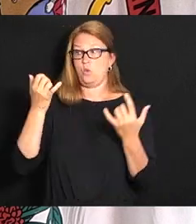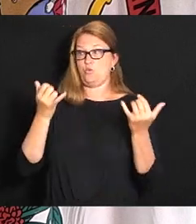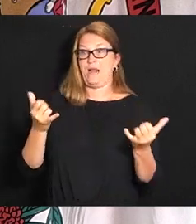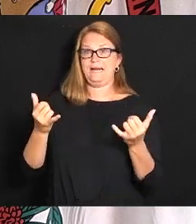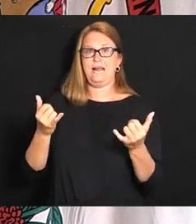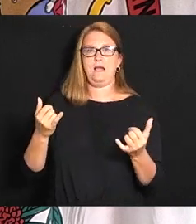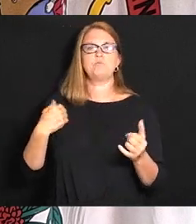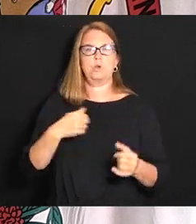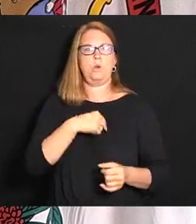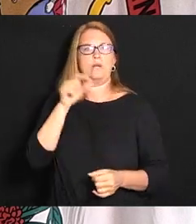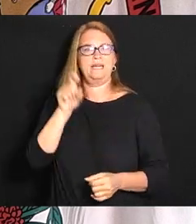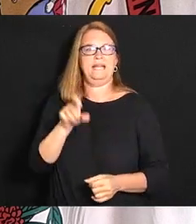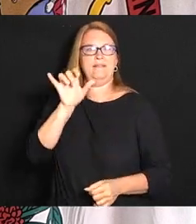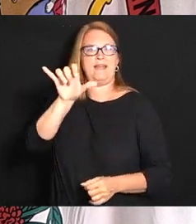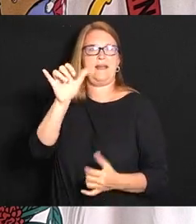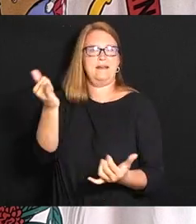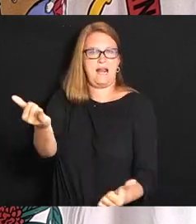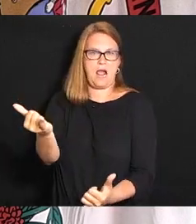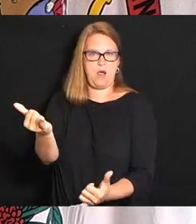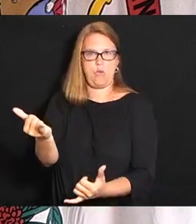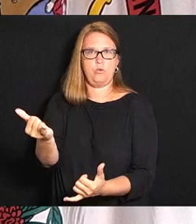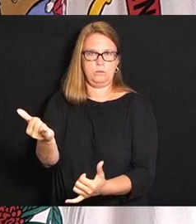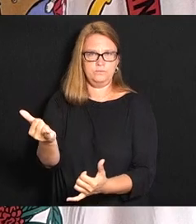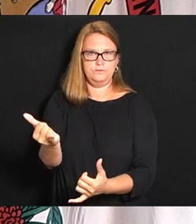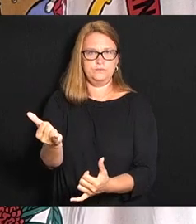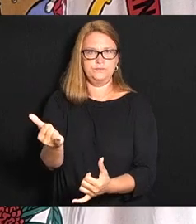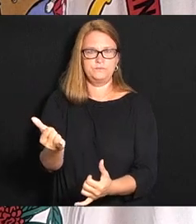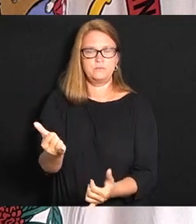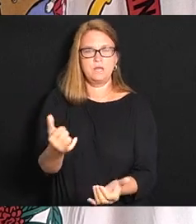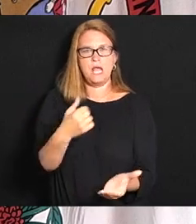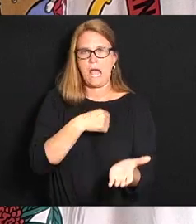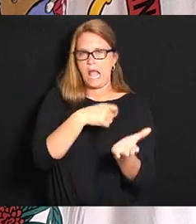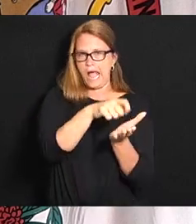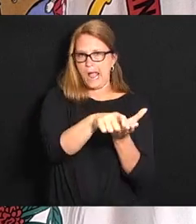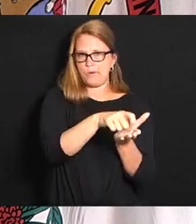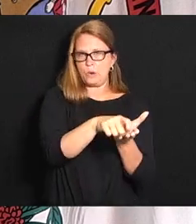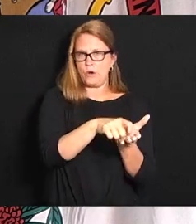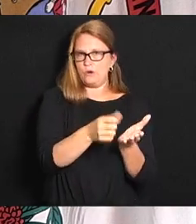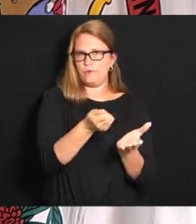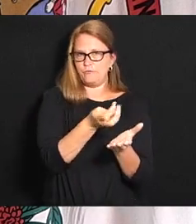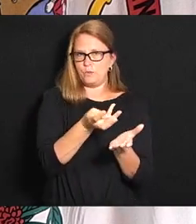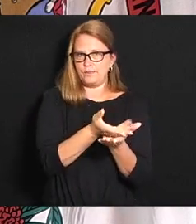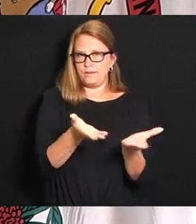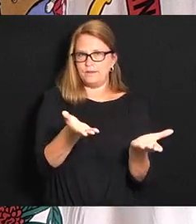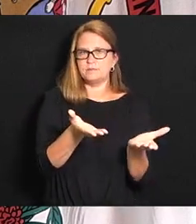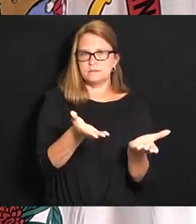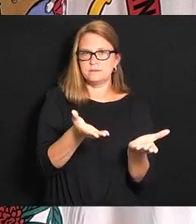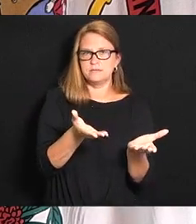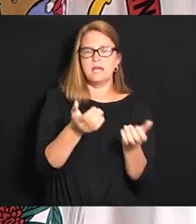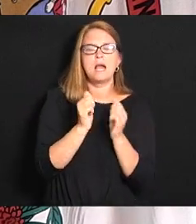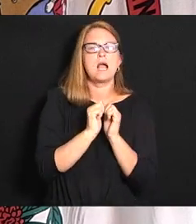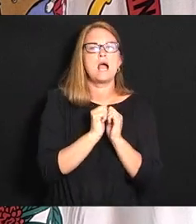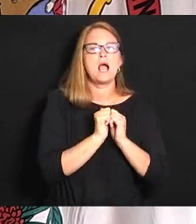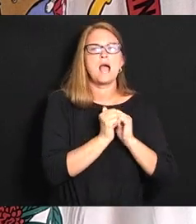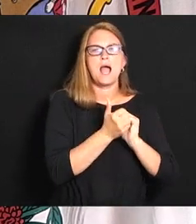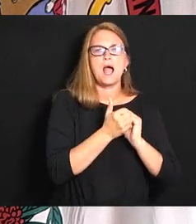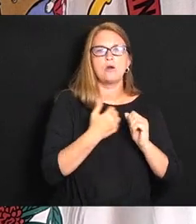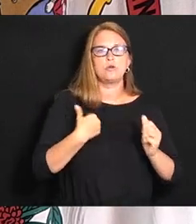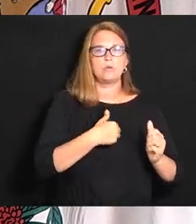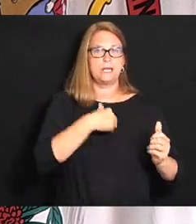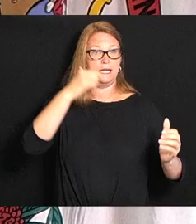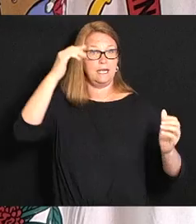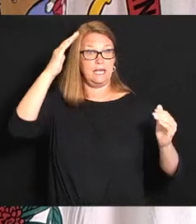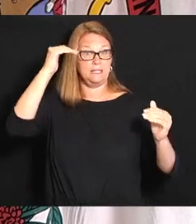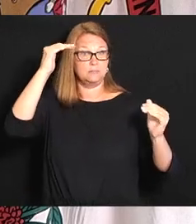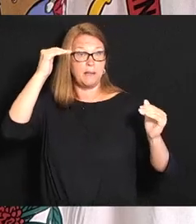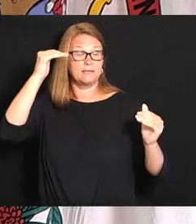it's now without you know I wrote just down a couple more things real quick how do we expect you